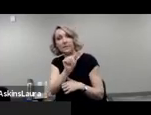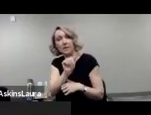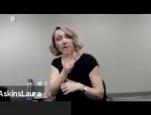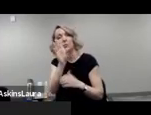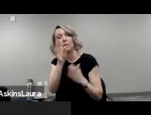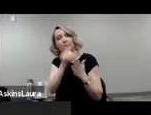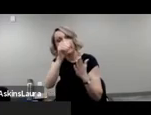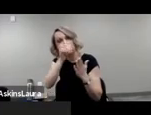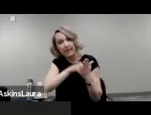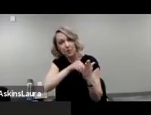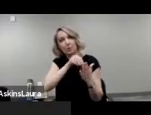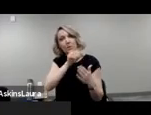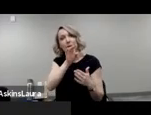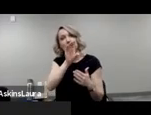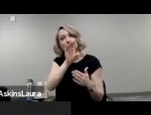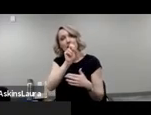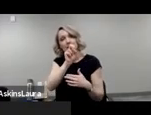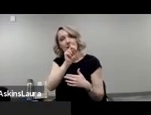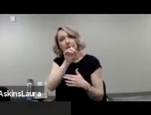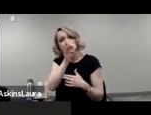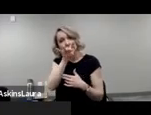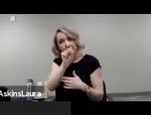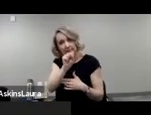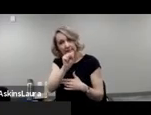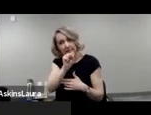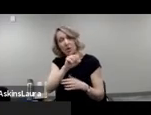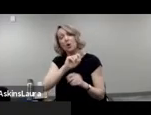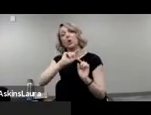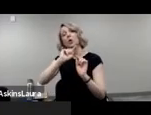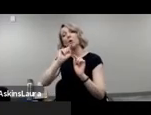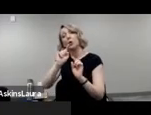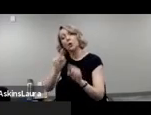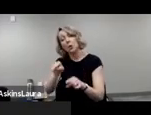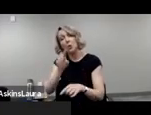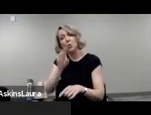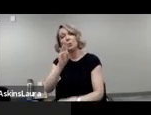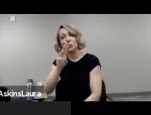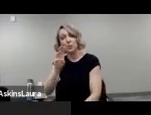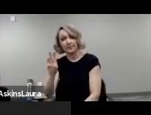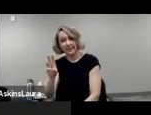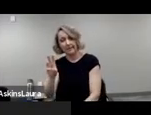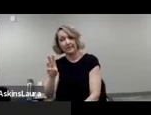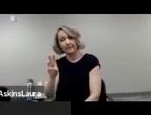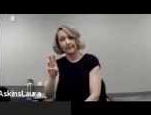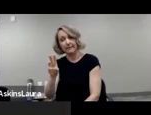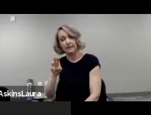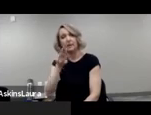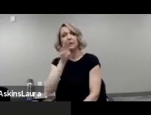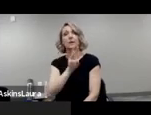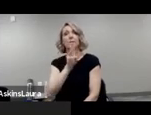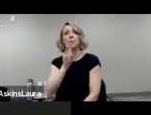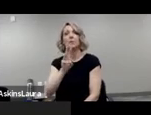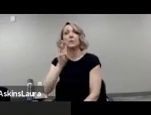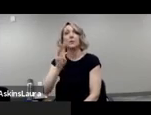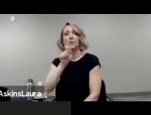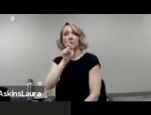the census. Go to the website, www